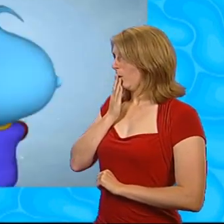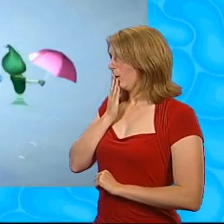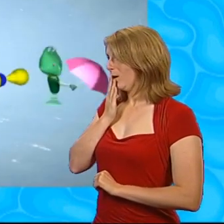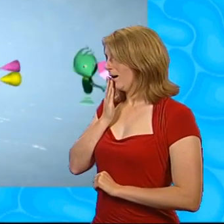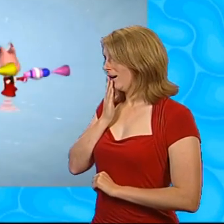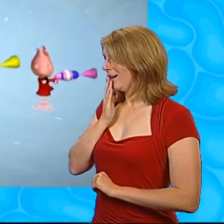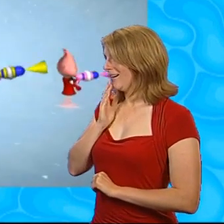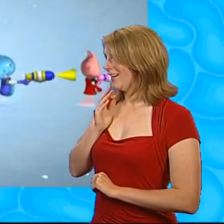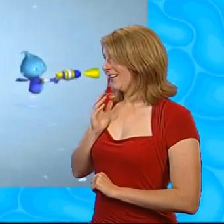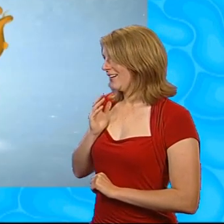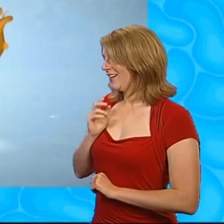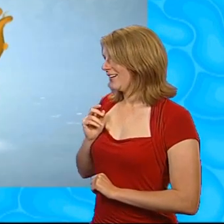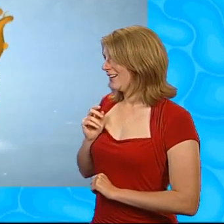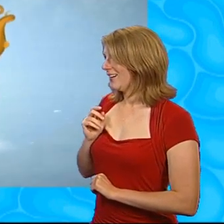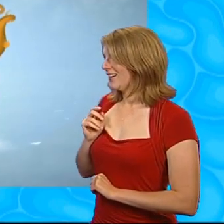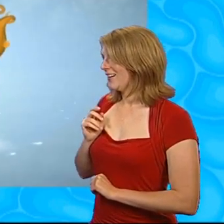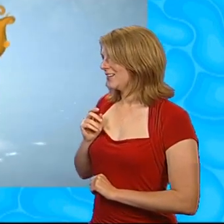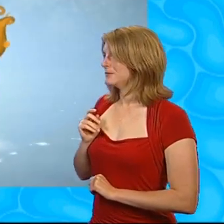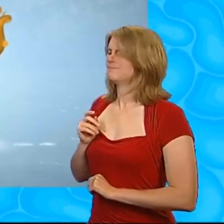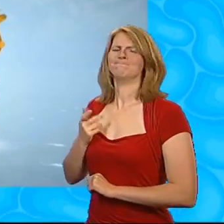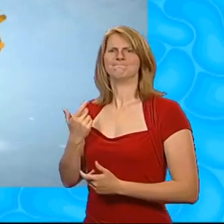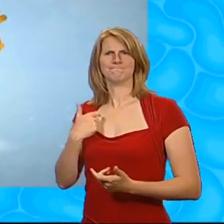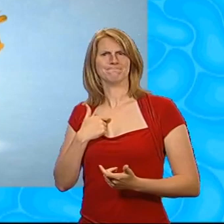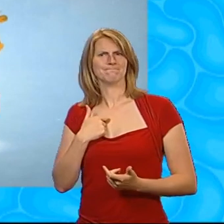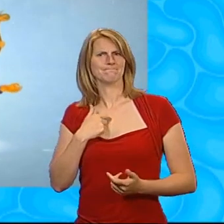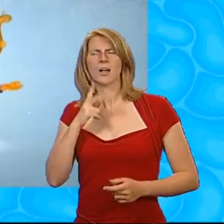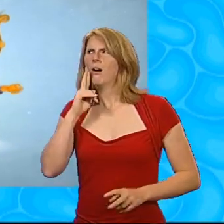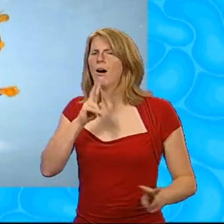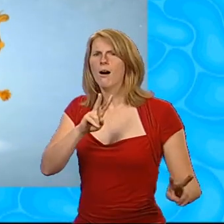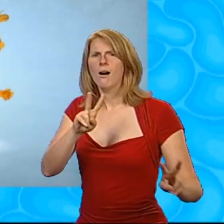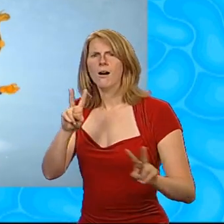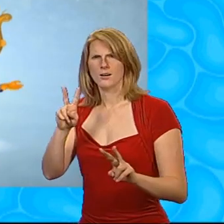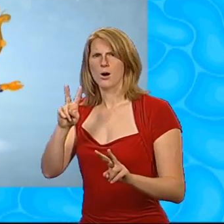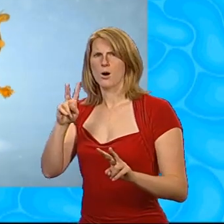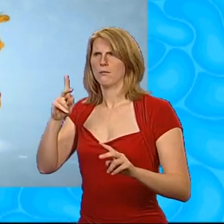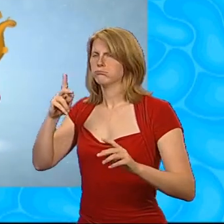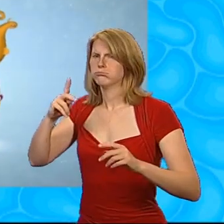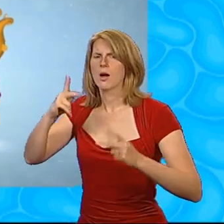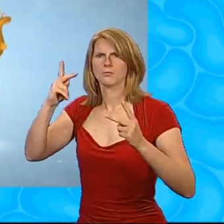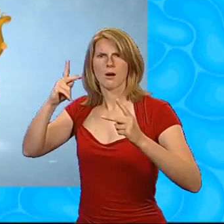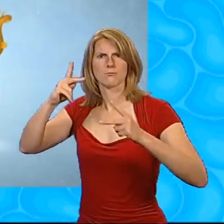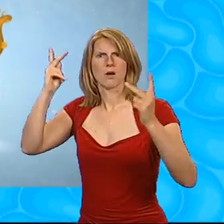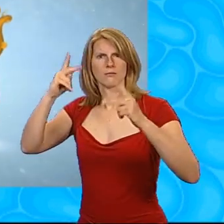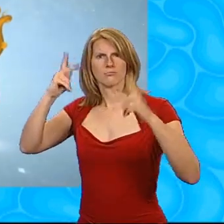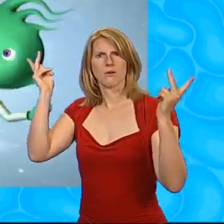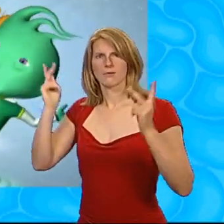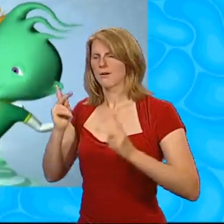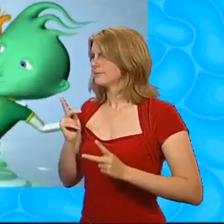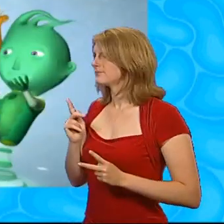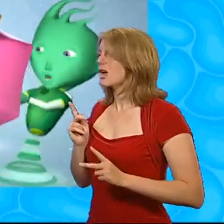Whoa! Get him! And as I was looking at it, it got brighter and brighter and... No, no, no,